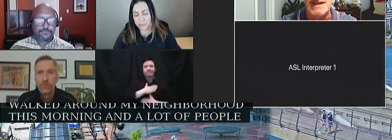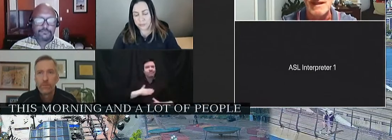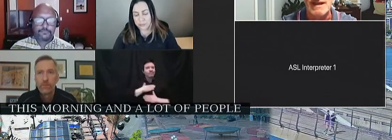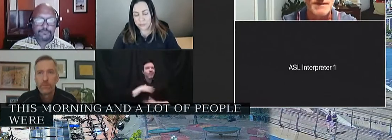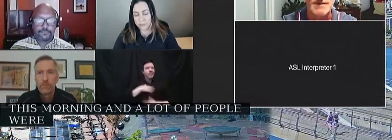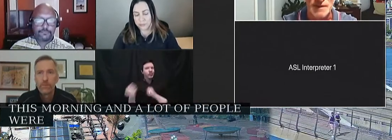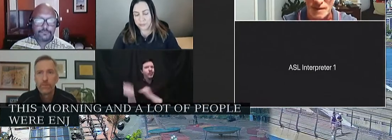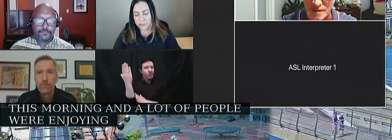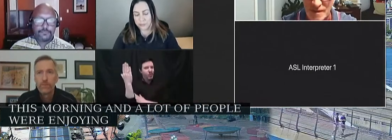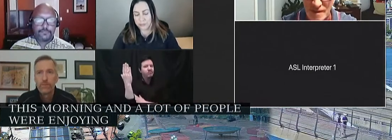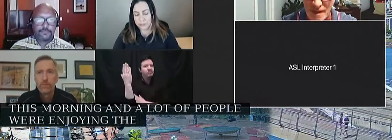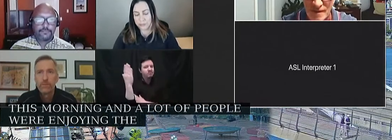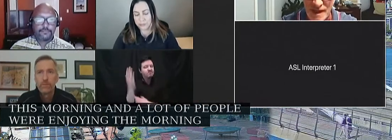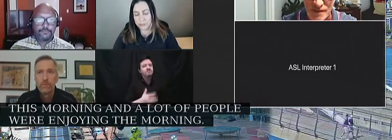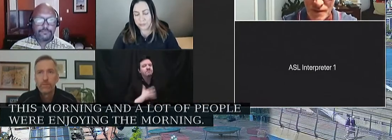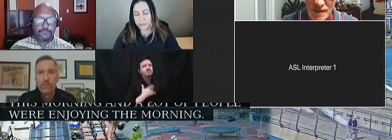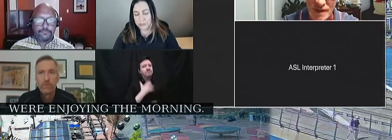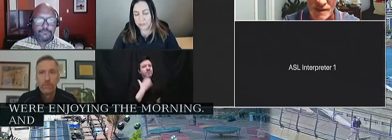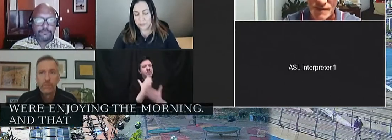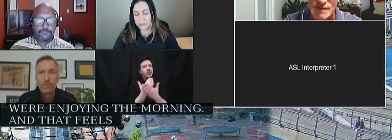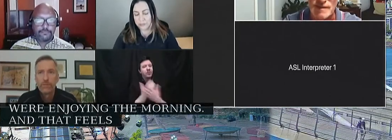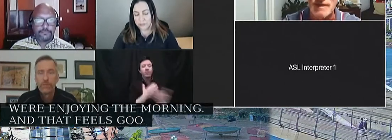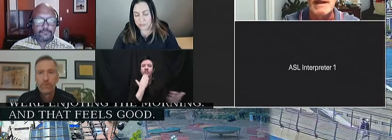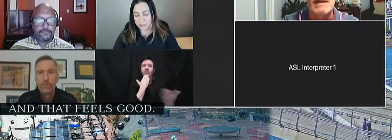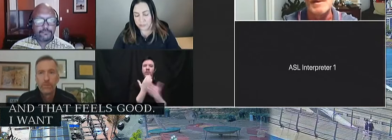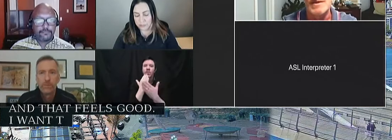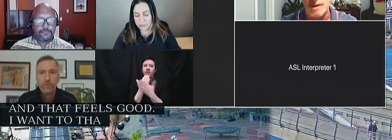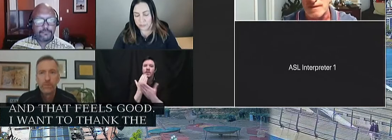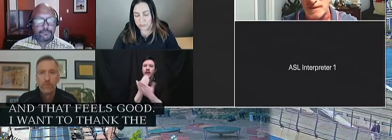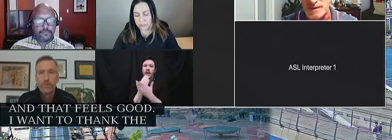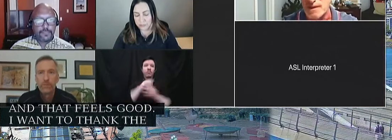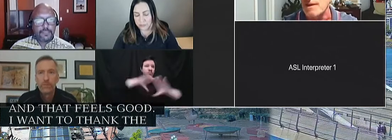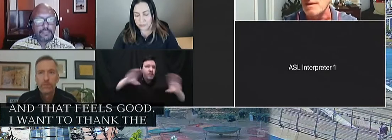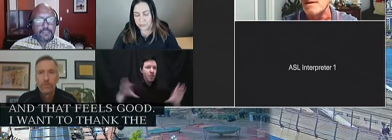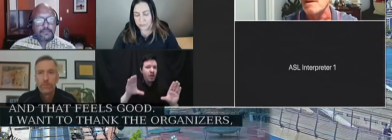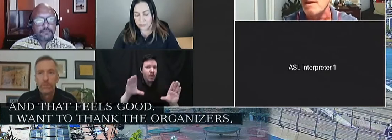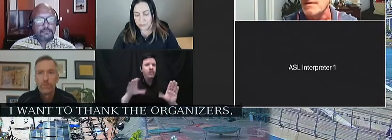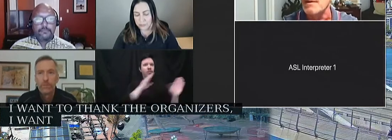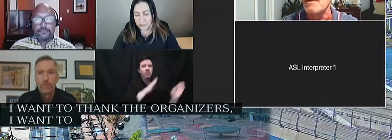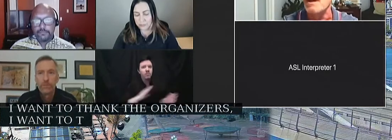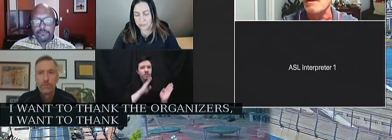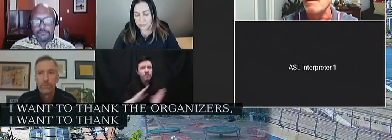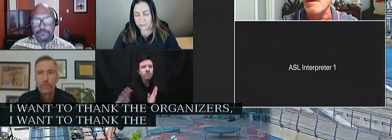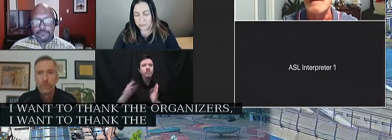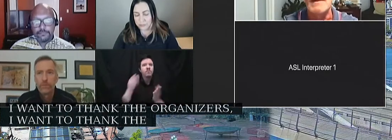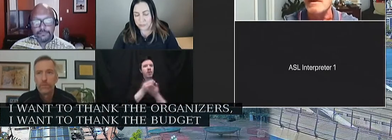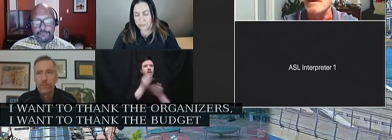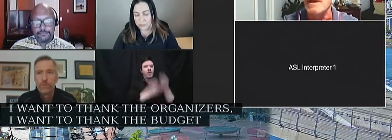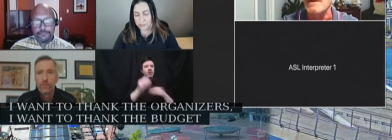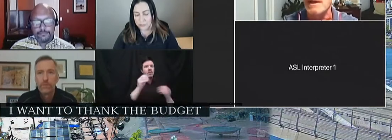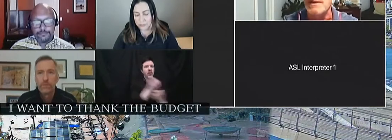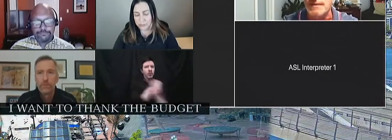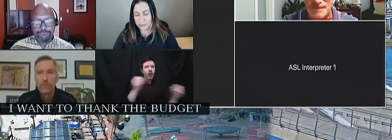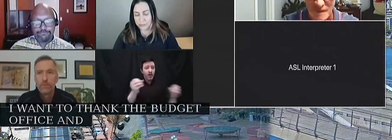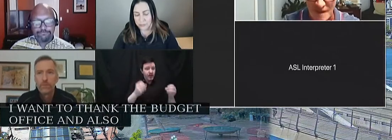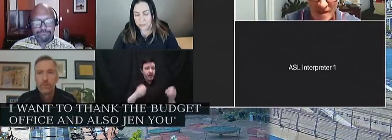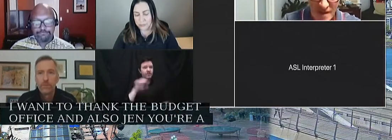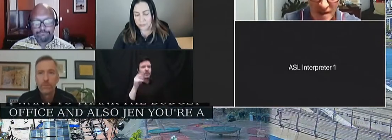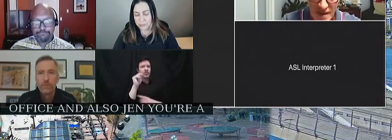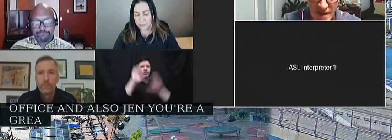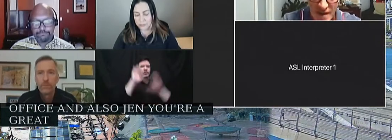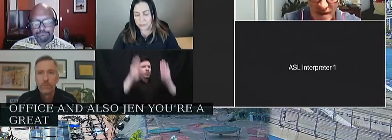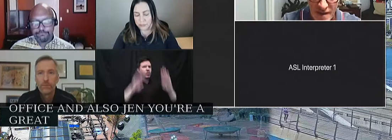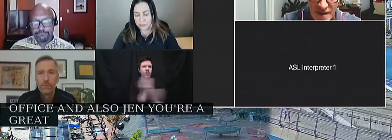morning. And that feels good. I want to thank the organizers. want to thank the budget office. And also, Jen, you're a great facilitator. Thank you.